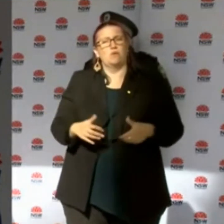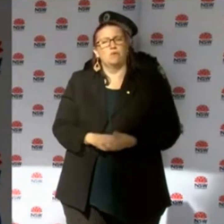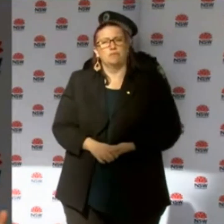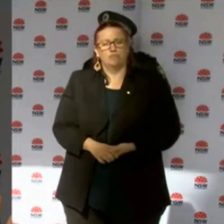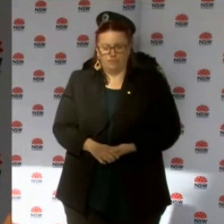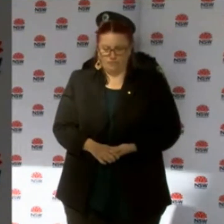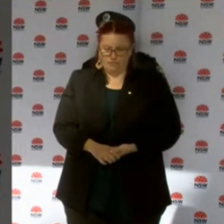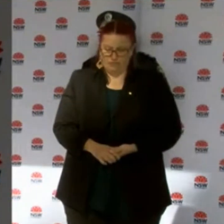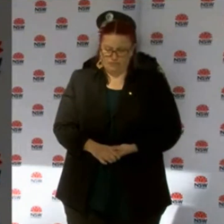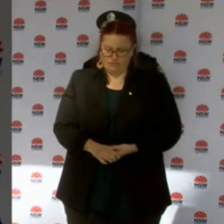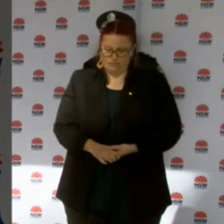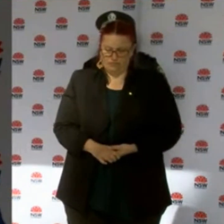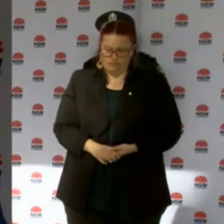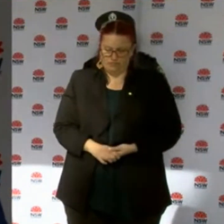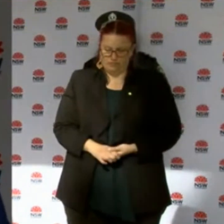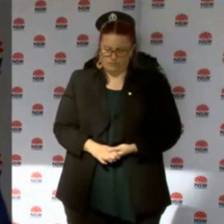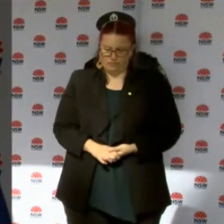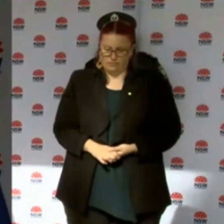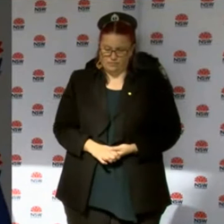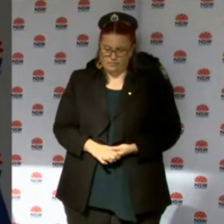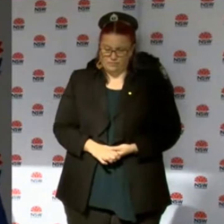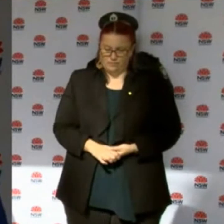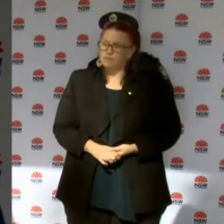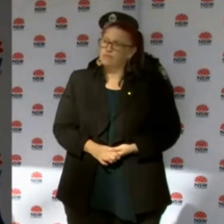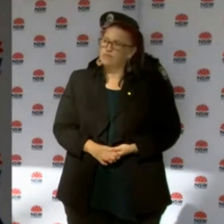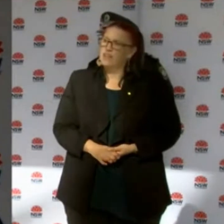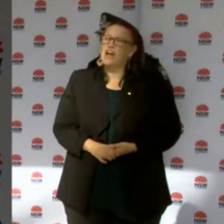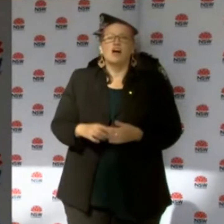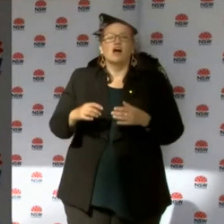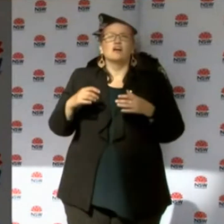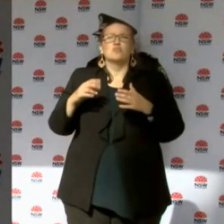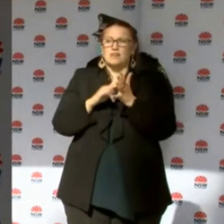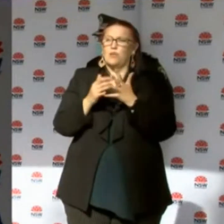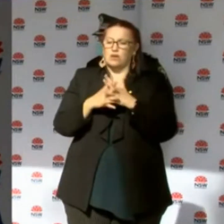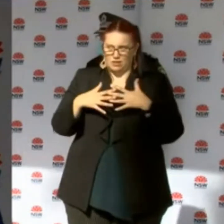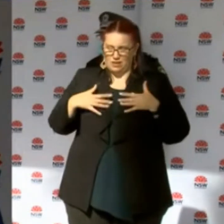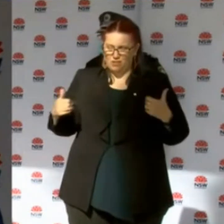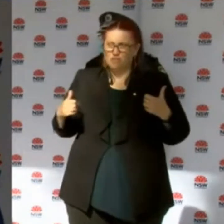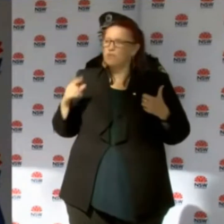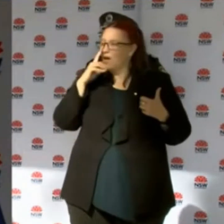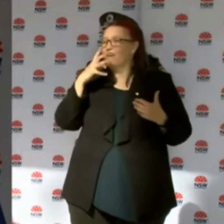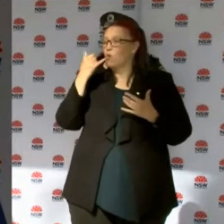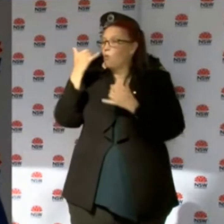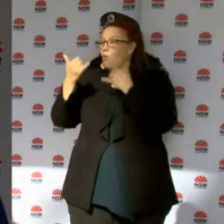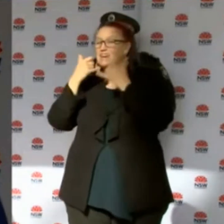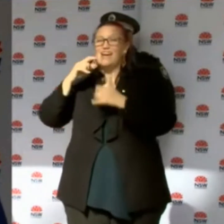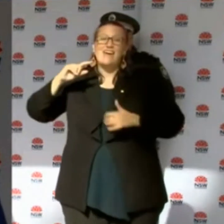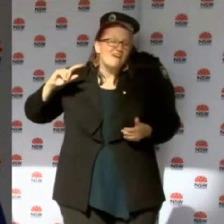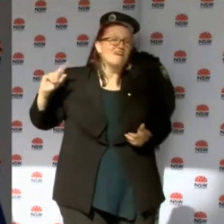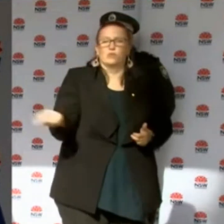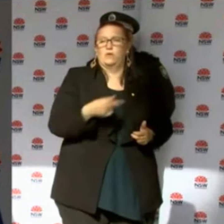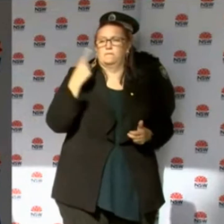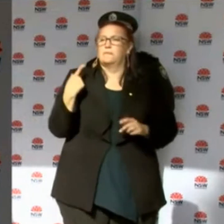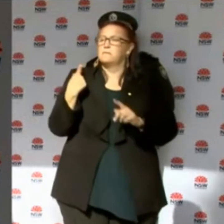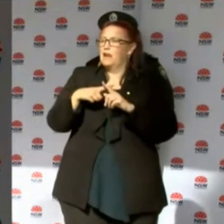We...the routine, I can just absolutely guarantee that public health officials have spoken to everyone. We're now working through the complexity